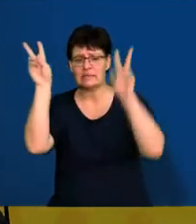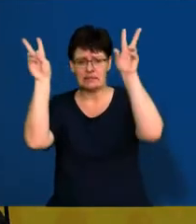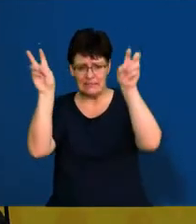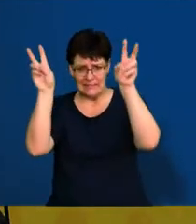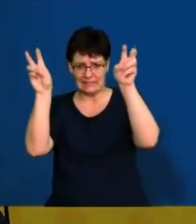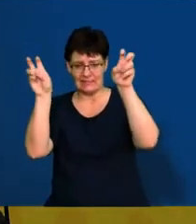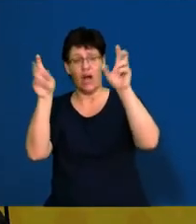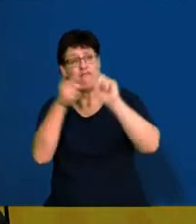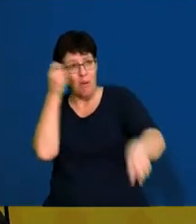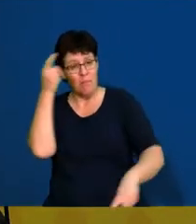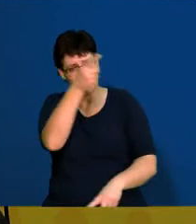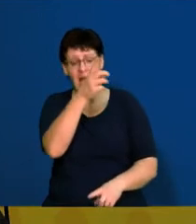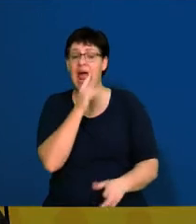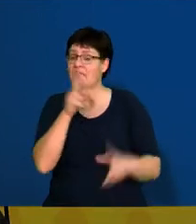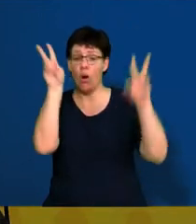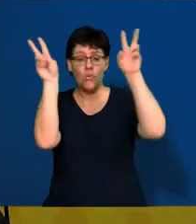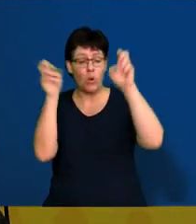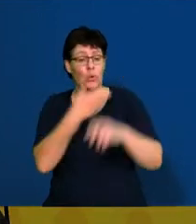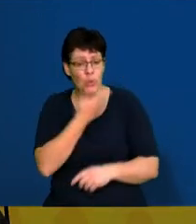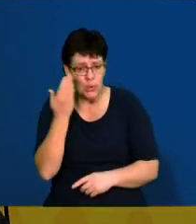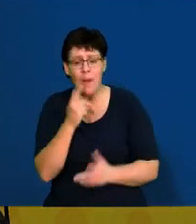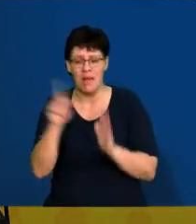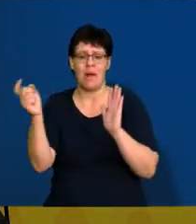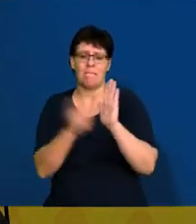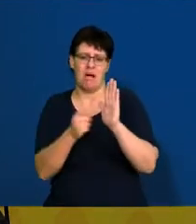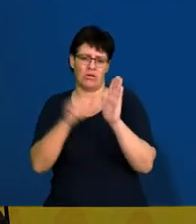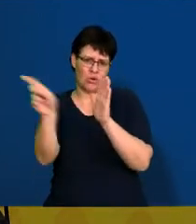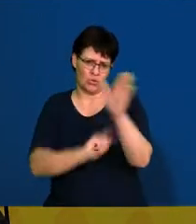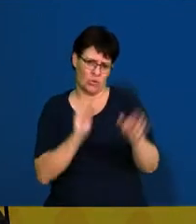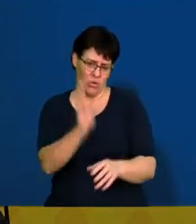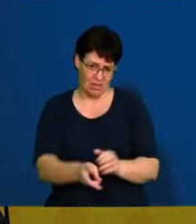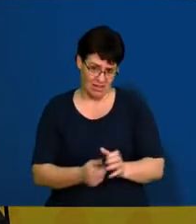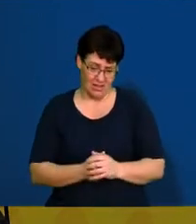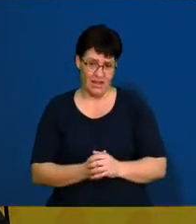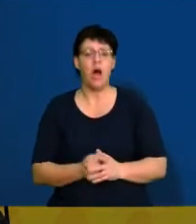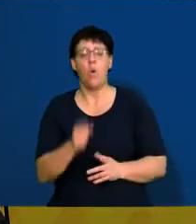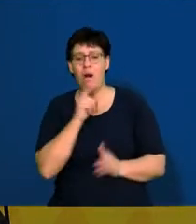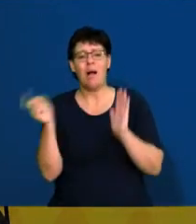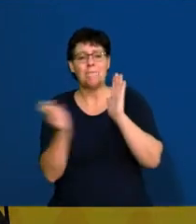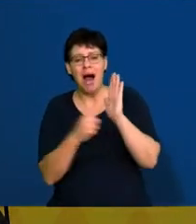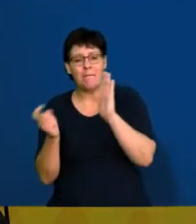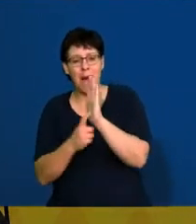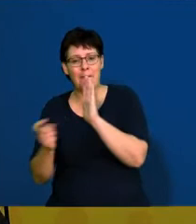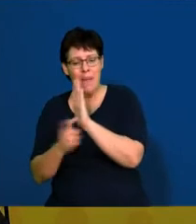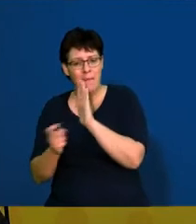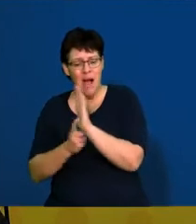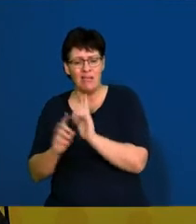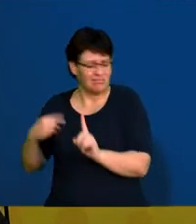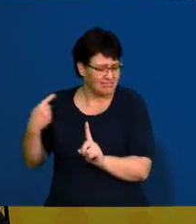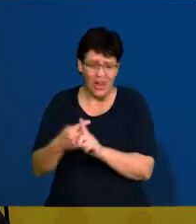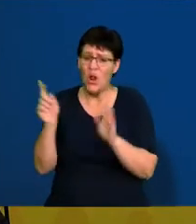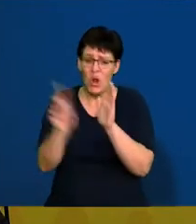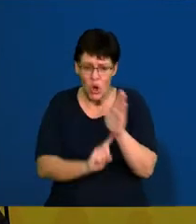to quote. Otherwise, you are going to lose out on marks. And we keep saying to you guys, right, if we can get all of those marks that you guys